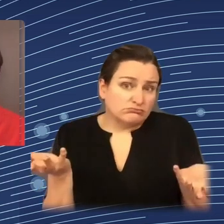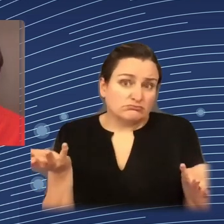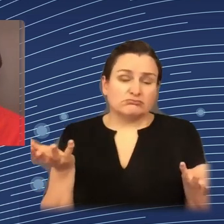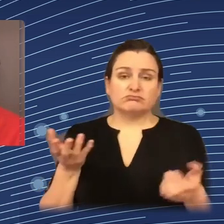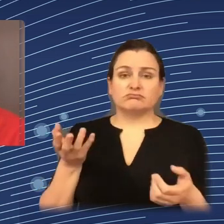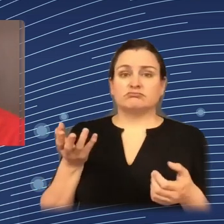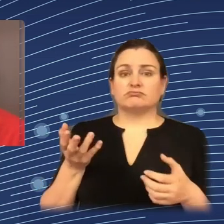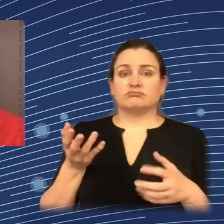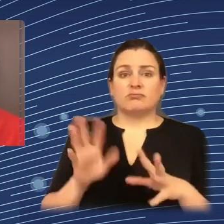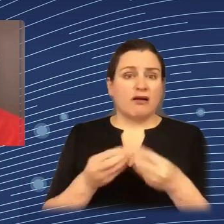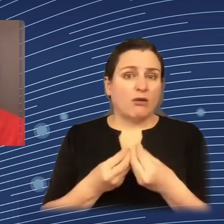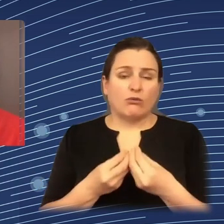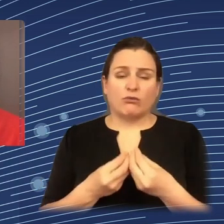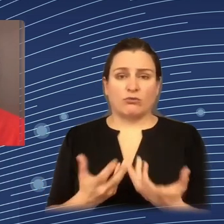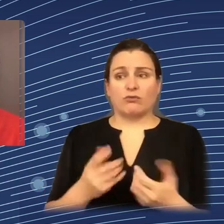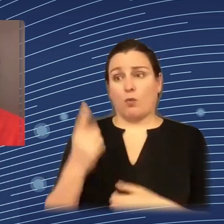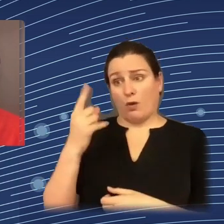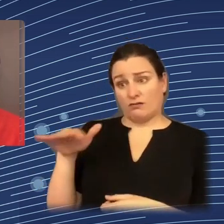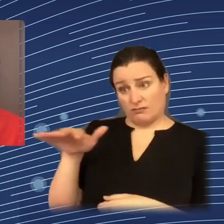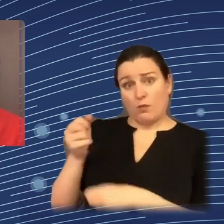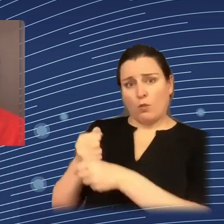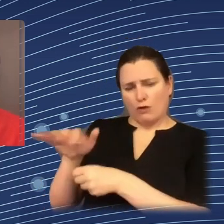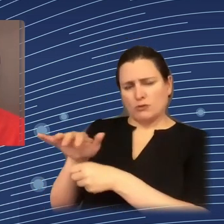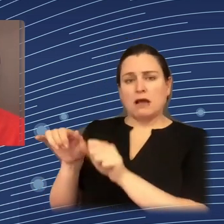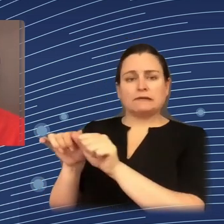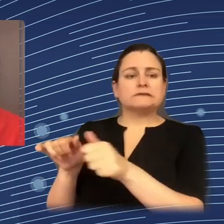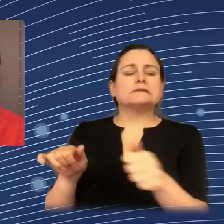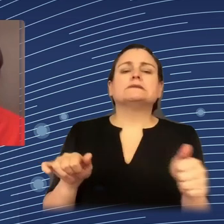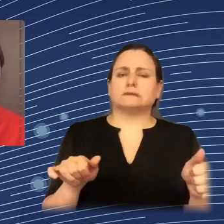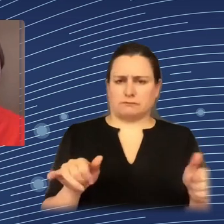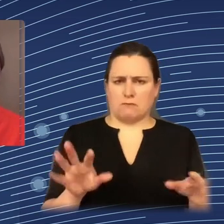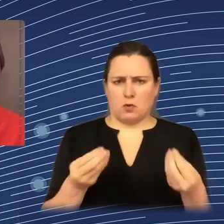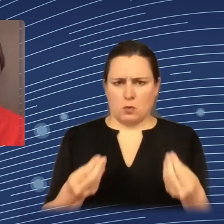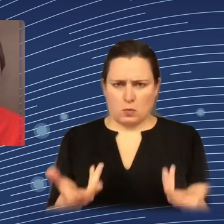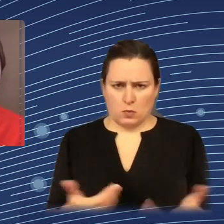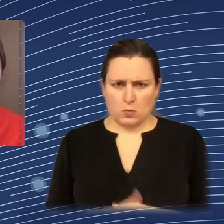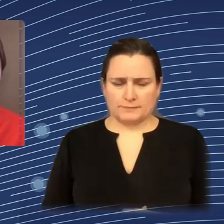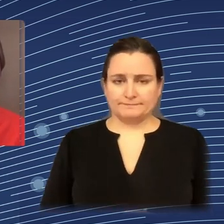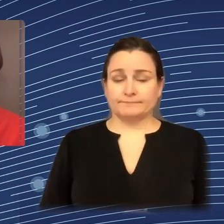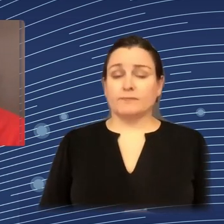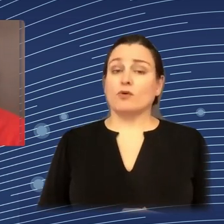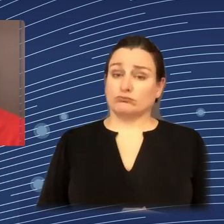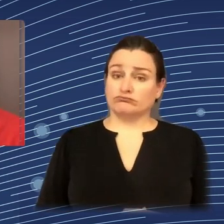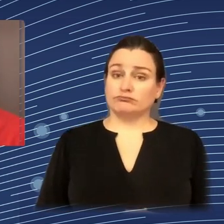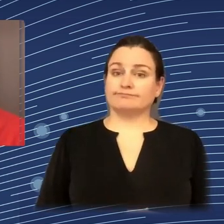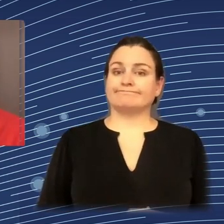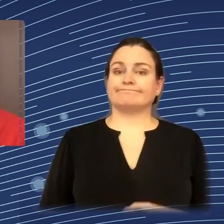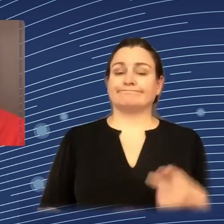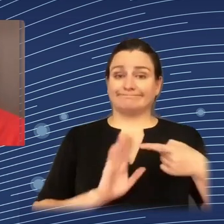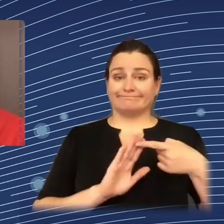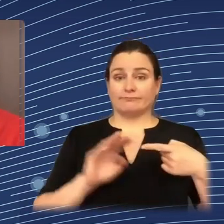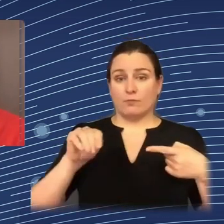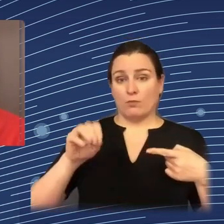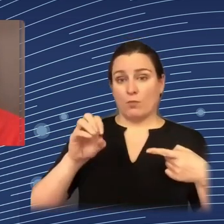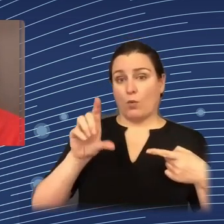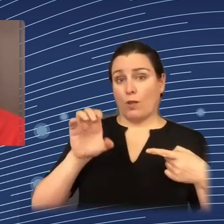to the point. Thank you very much. Perhaps I would ask Dr. Mullen and Hannah to respond first, and then we see how